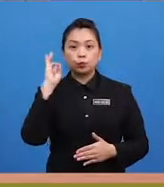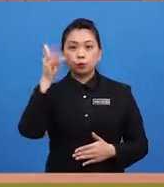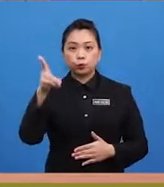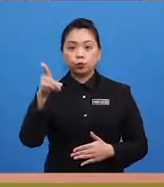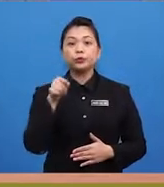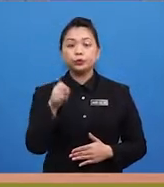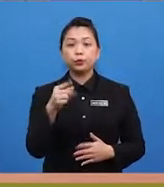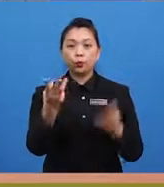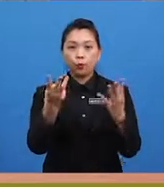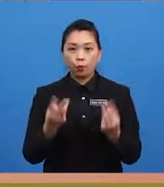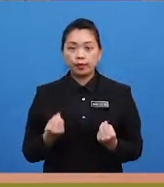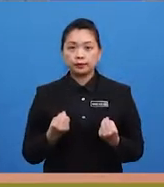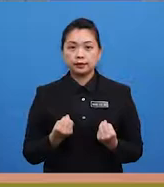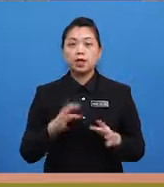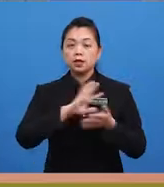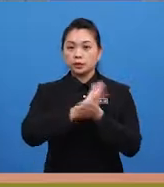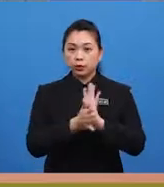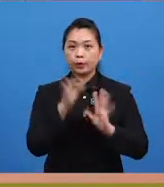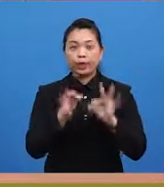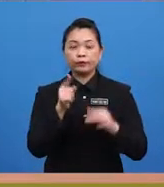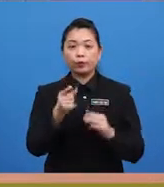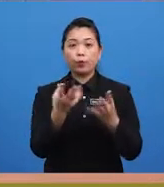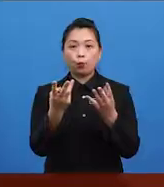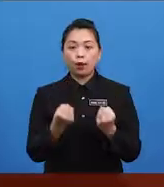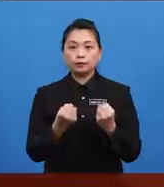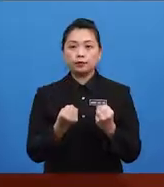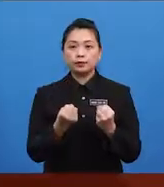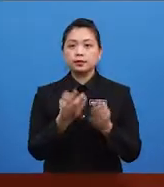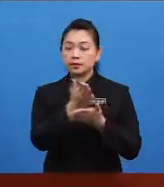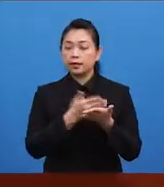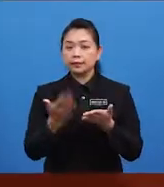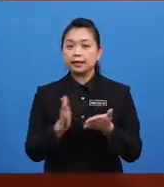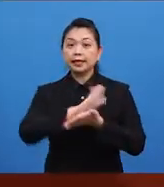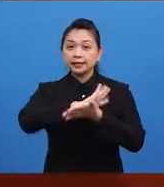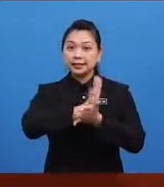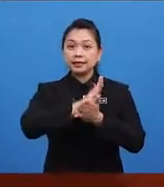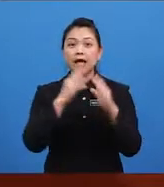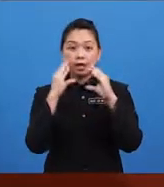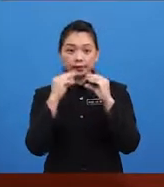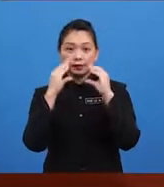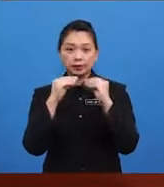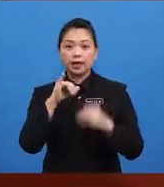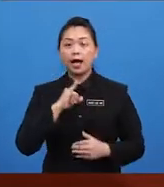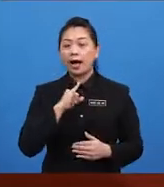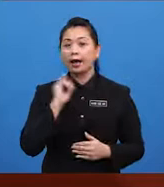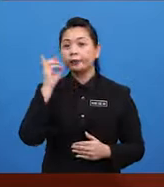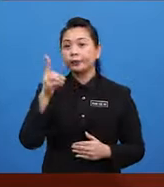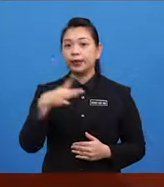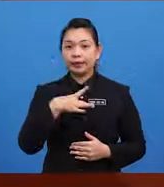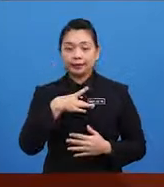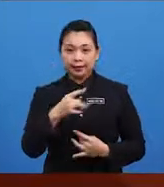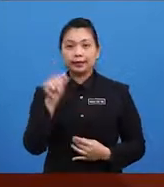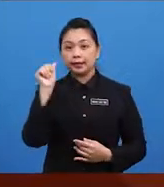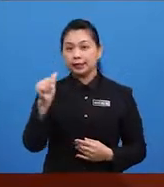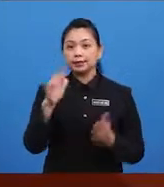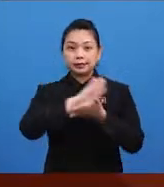So, if you want something like a cheeseburger, you can say, I'd like a cheeseburger, please.